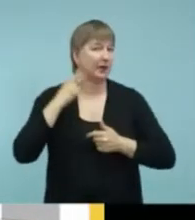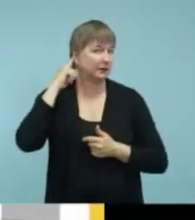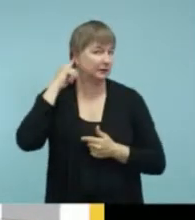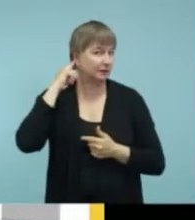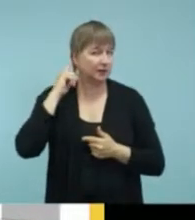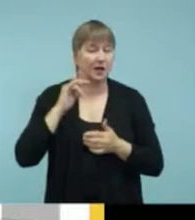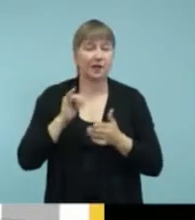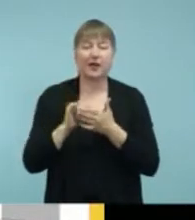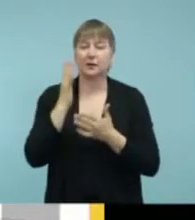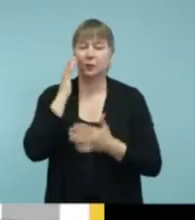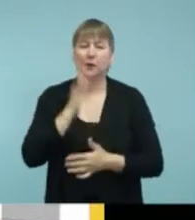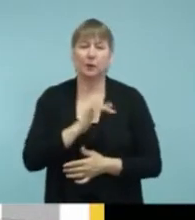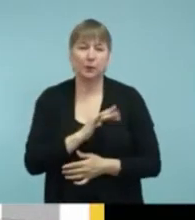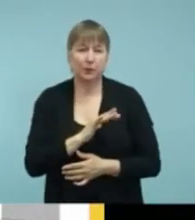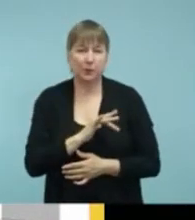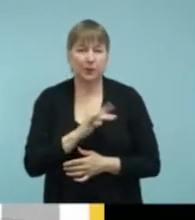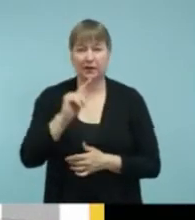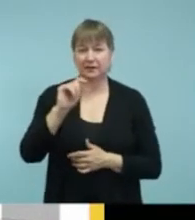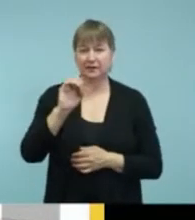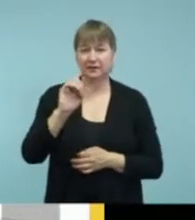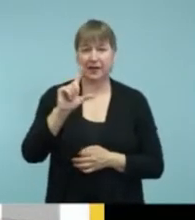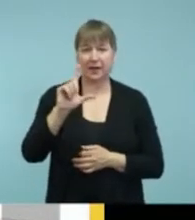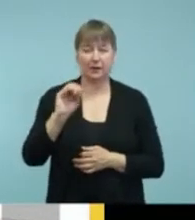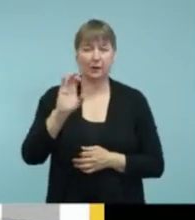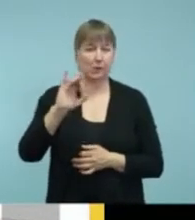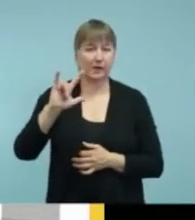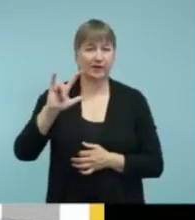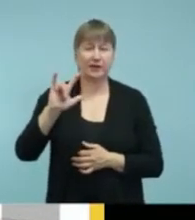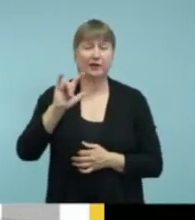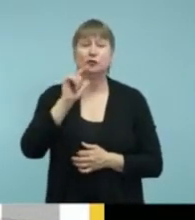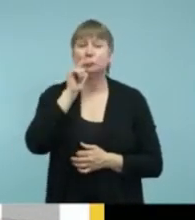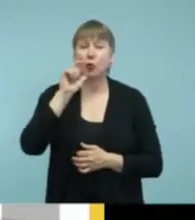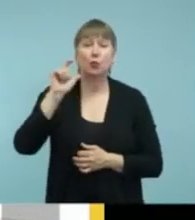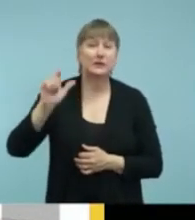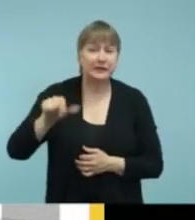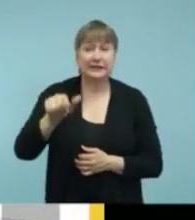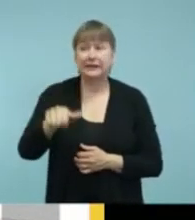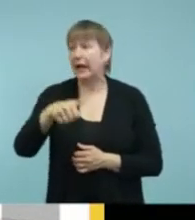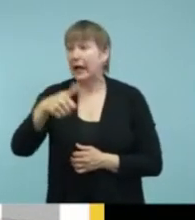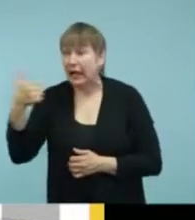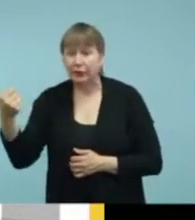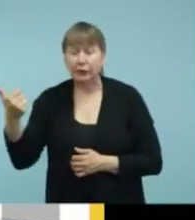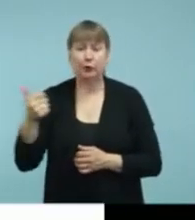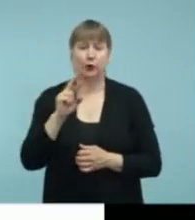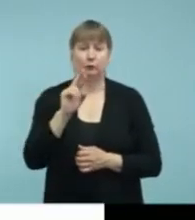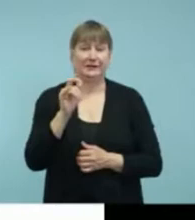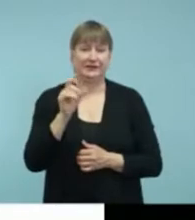telecoil is you don't need any kind of other receivers. Okay. Next slide.